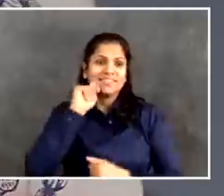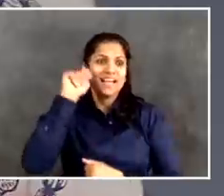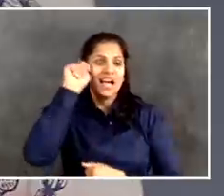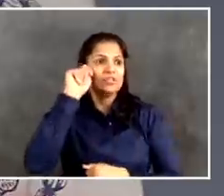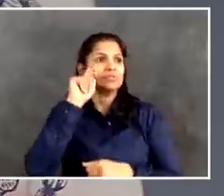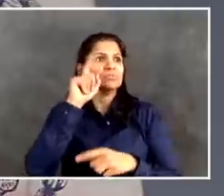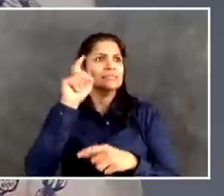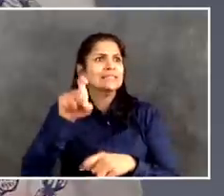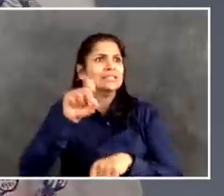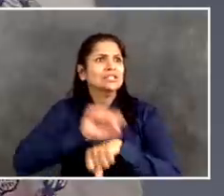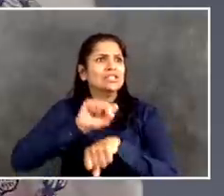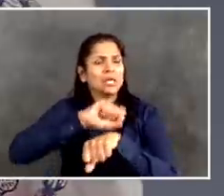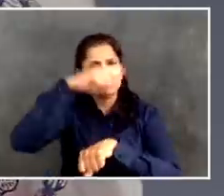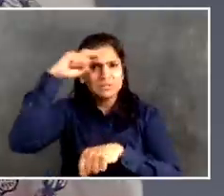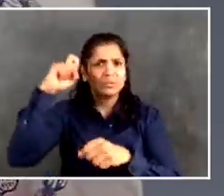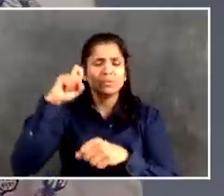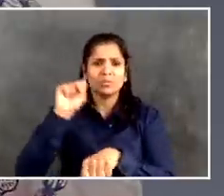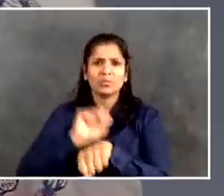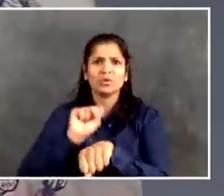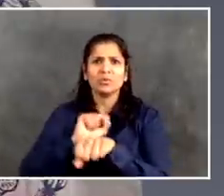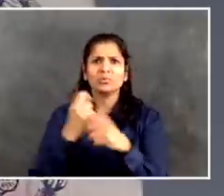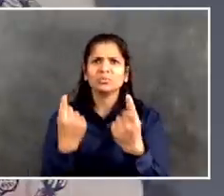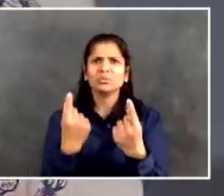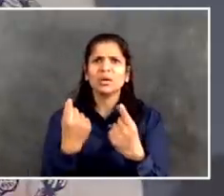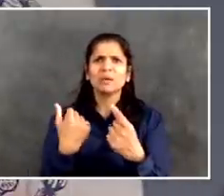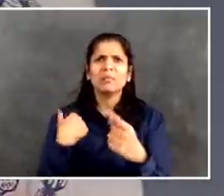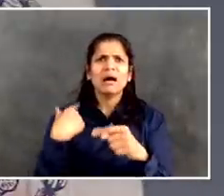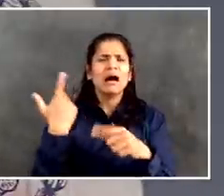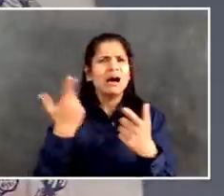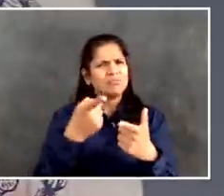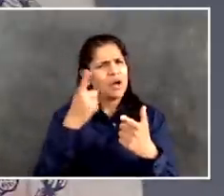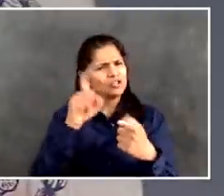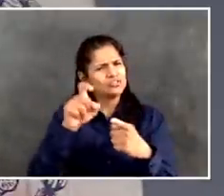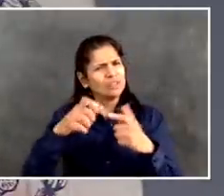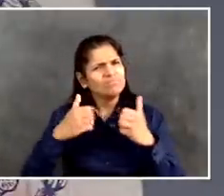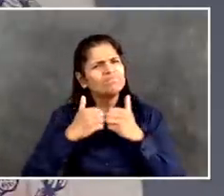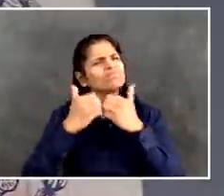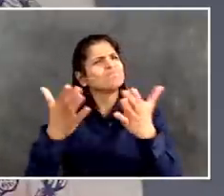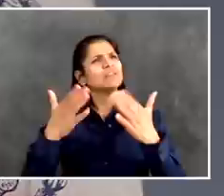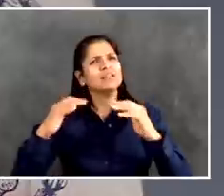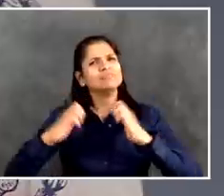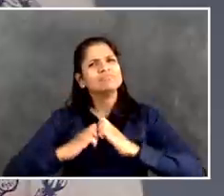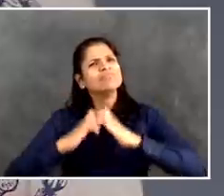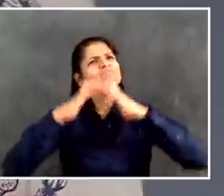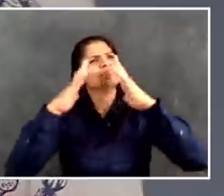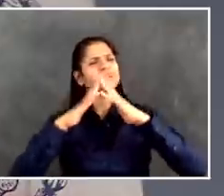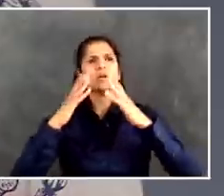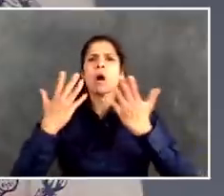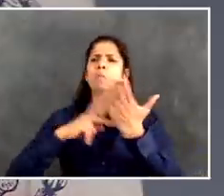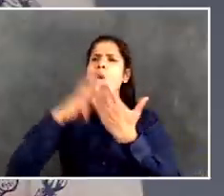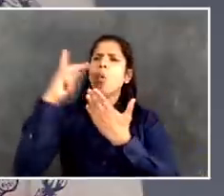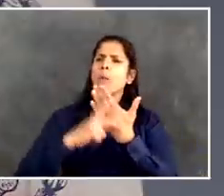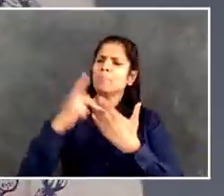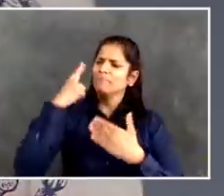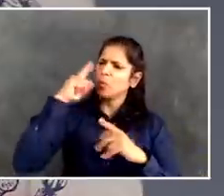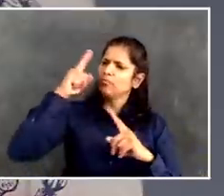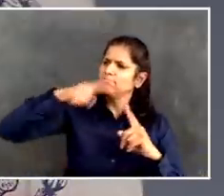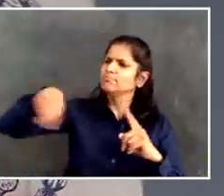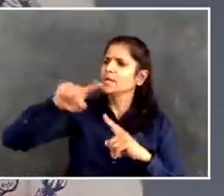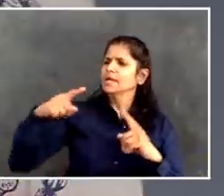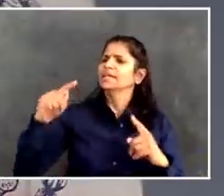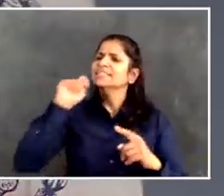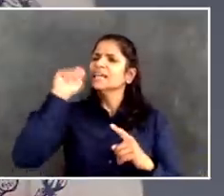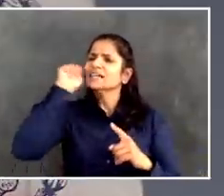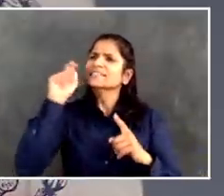for students or for youth that they're serving. So I know a city council is talking to providers. Just want to